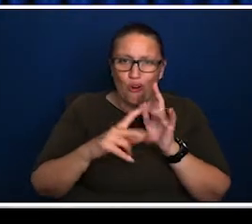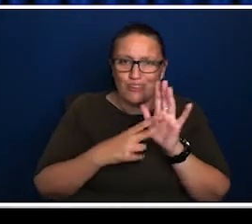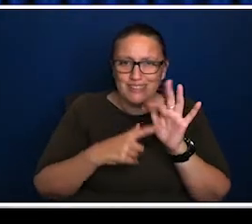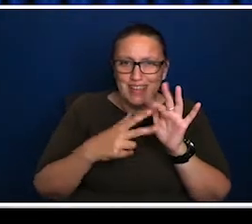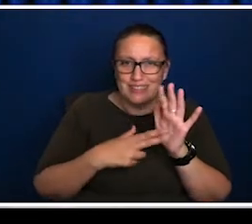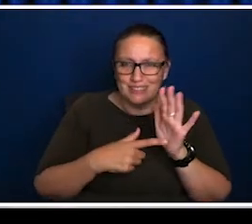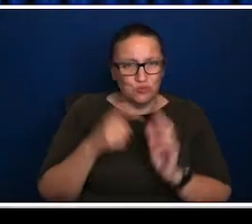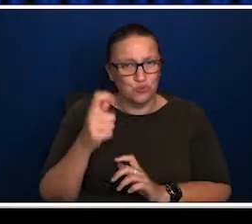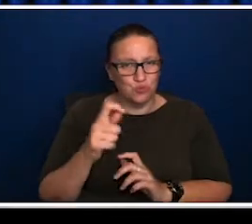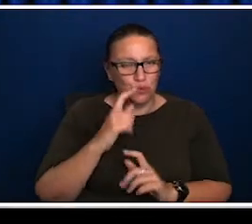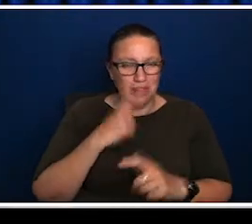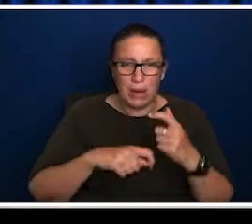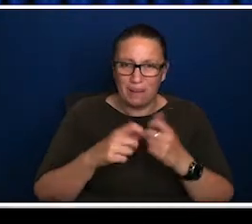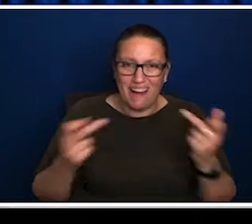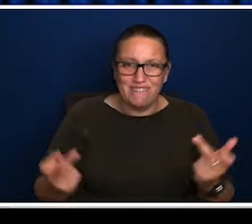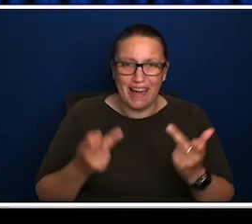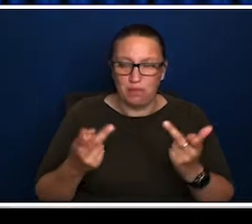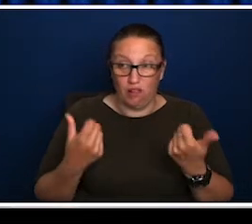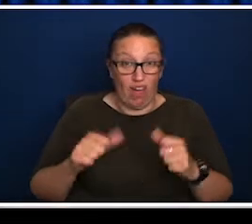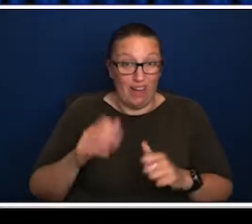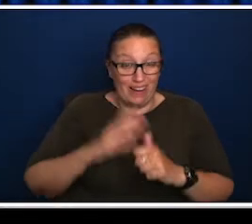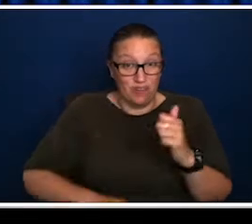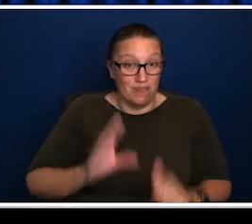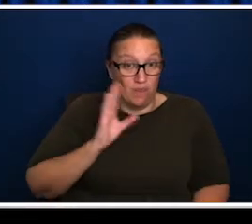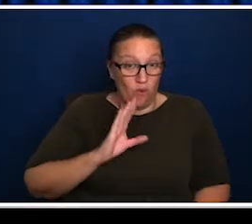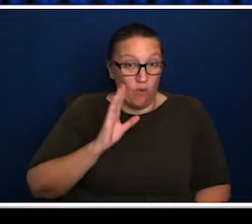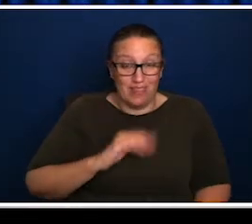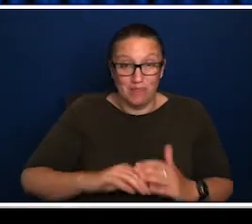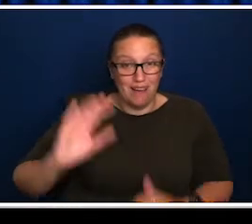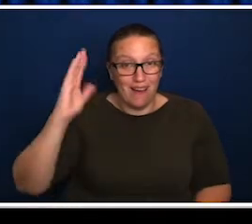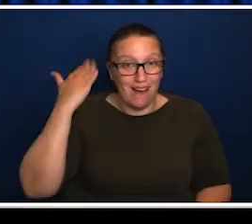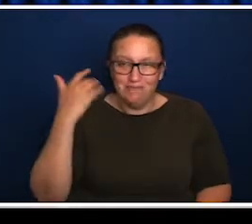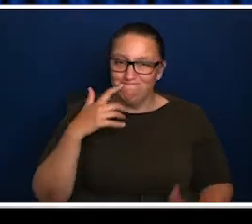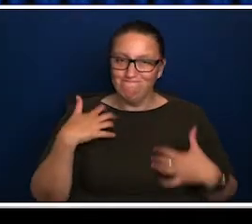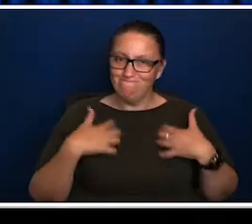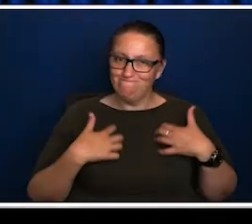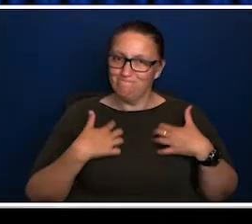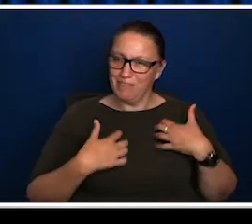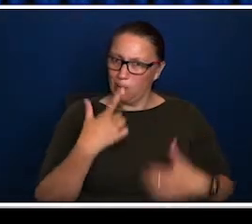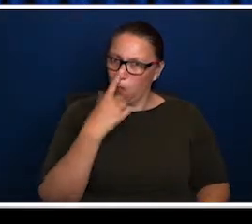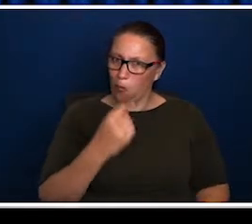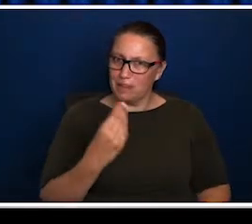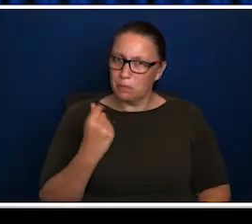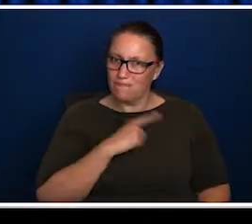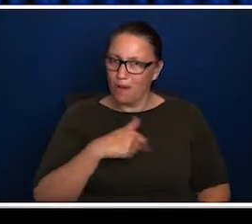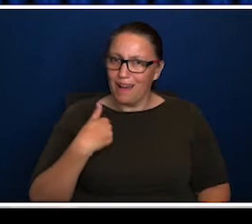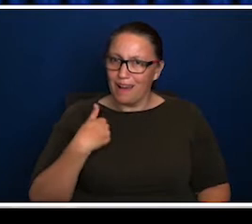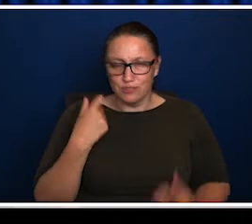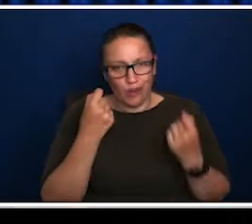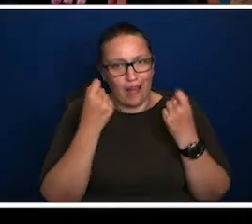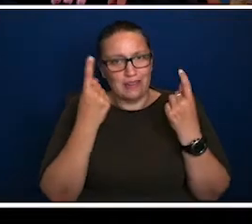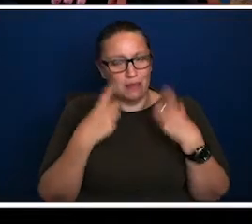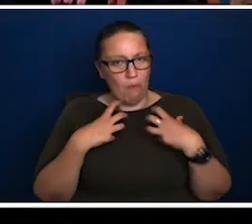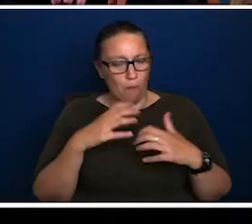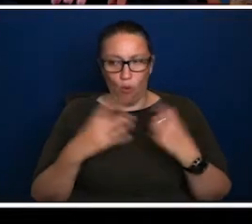way that it perhaps hasn't been in the past could be quite something for our understanding of who we are as a nation. Do you have any